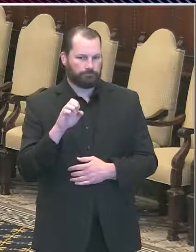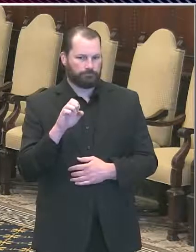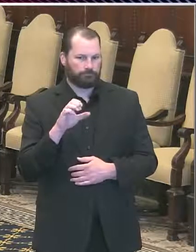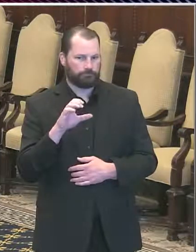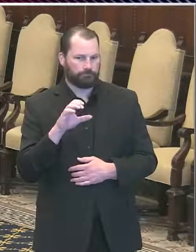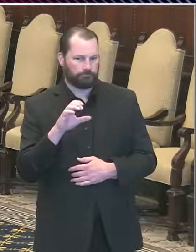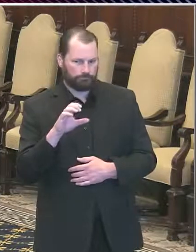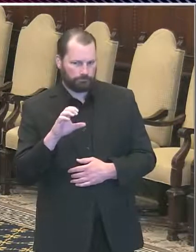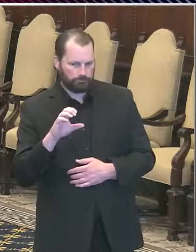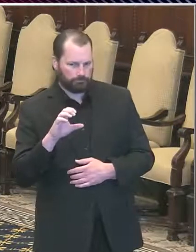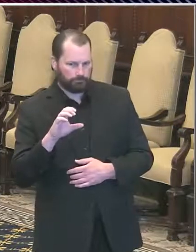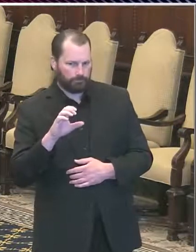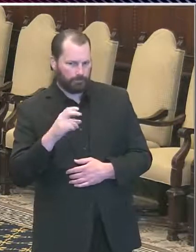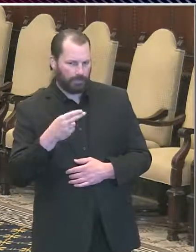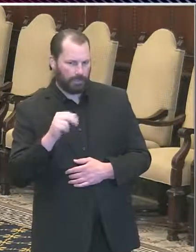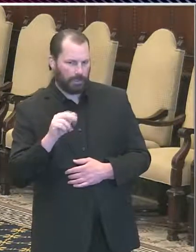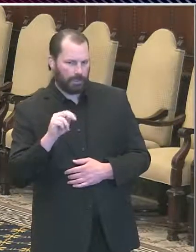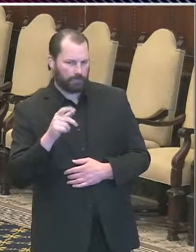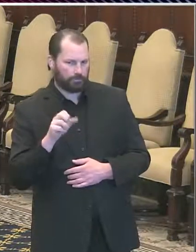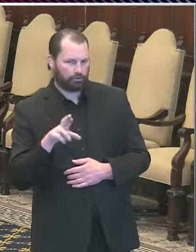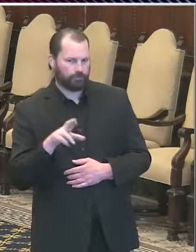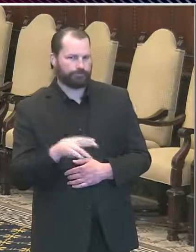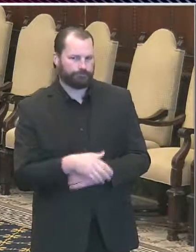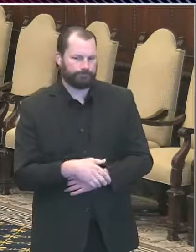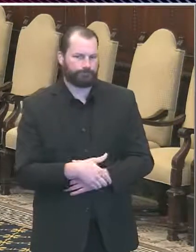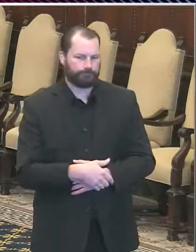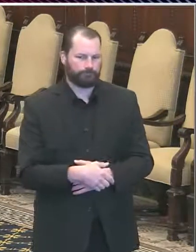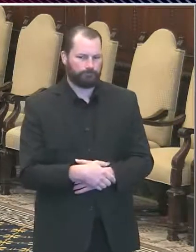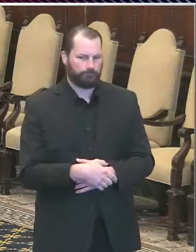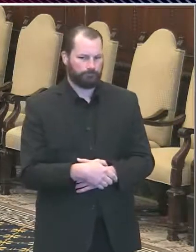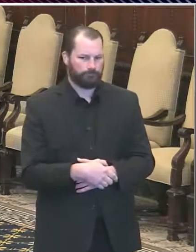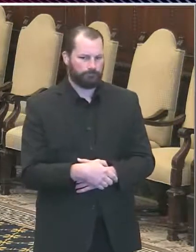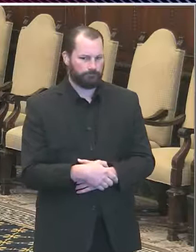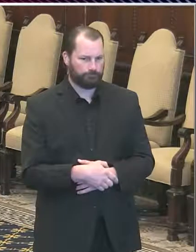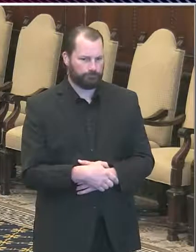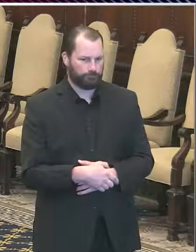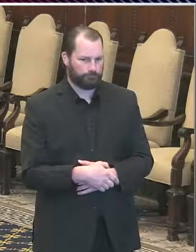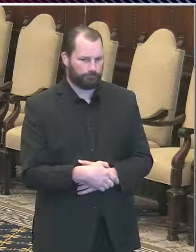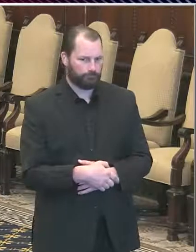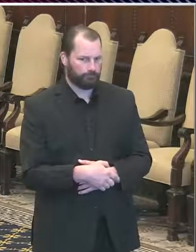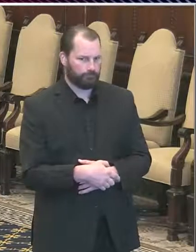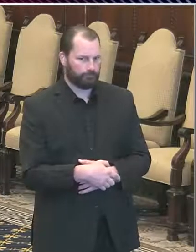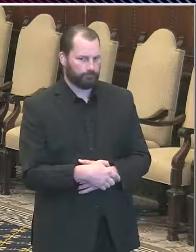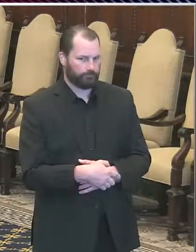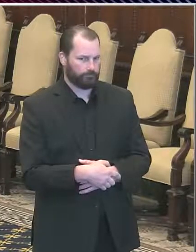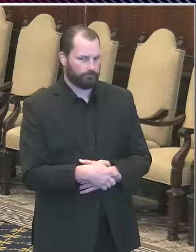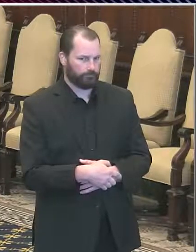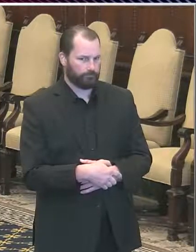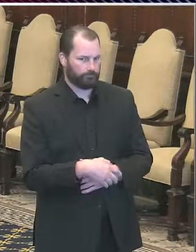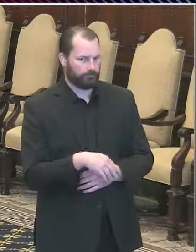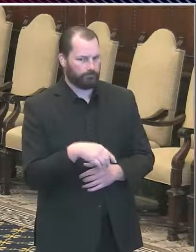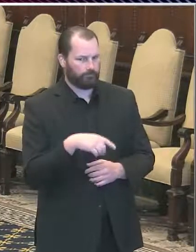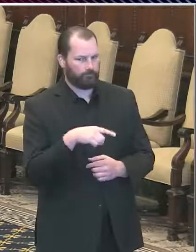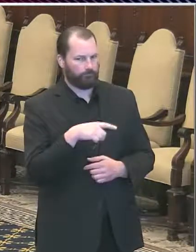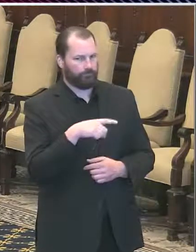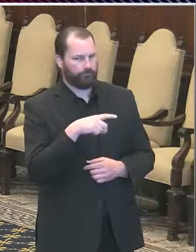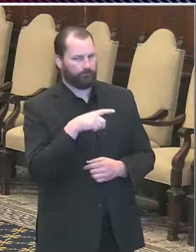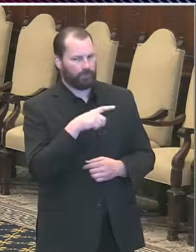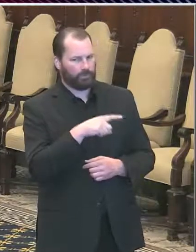hi thank you you mentioned earlier about how residents should be wearing masks in parks